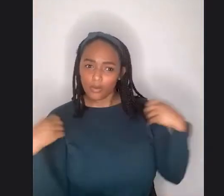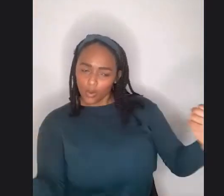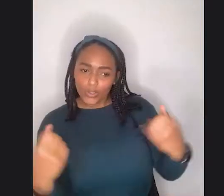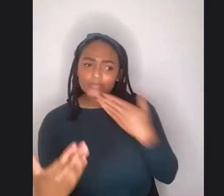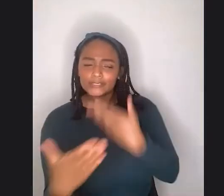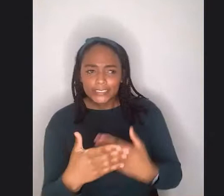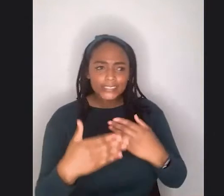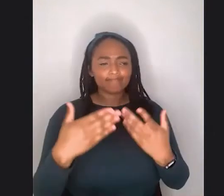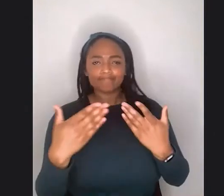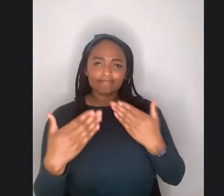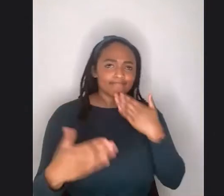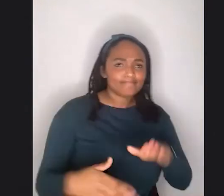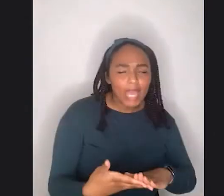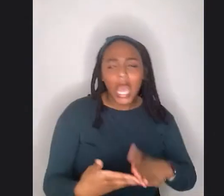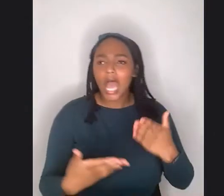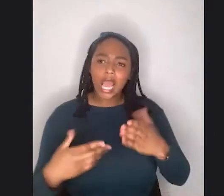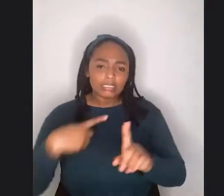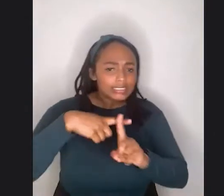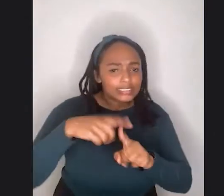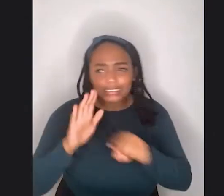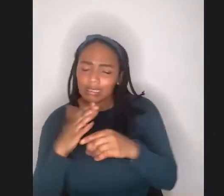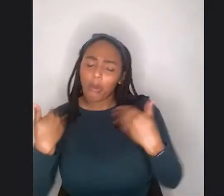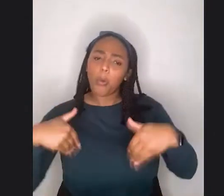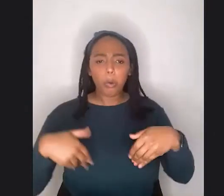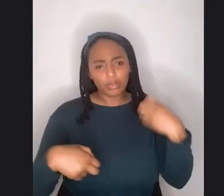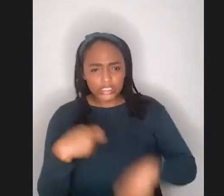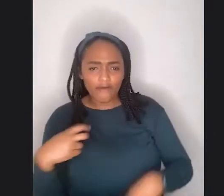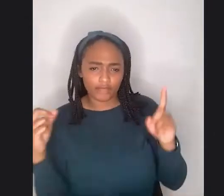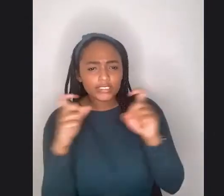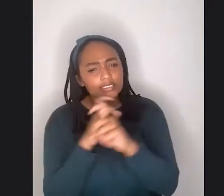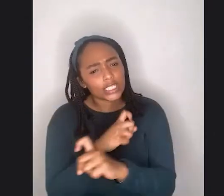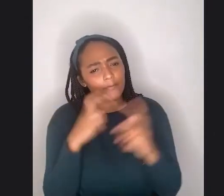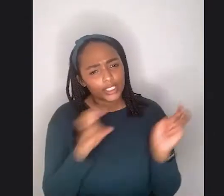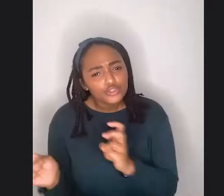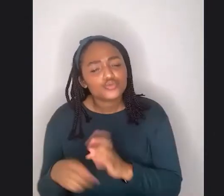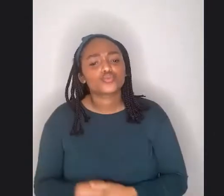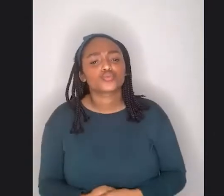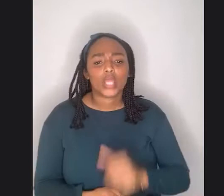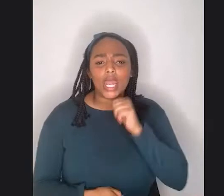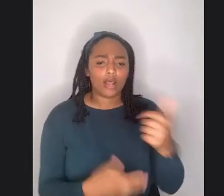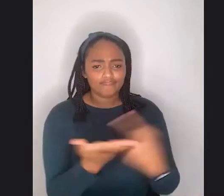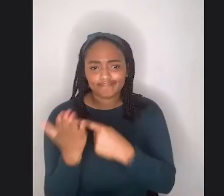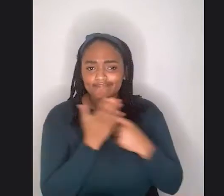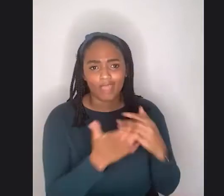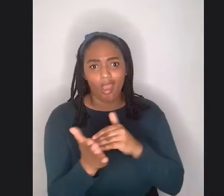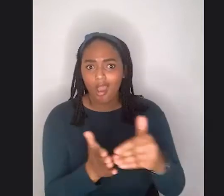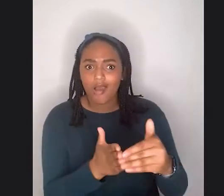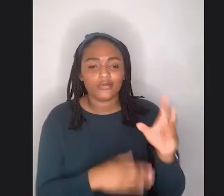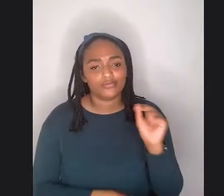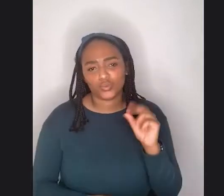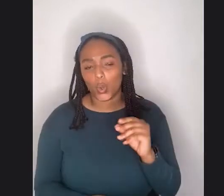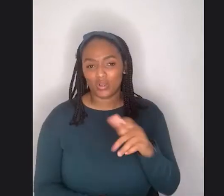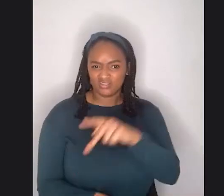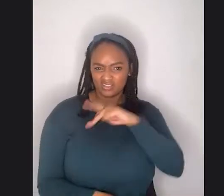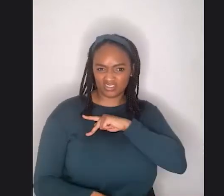that definitely is courage. And I, um, I don't talk about it all the time because I feel like, you know, it's a personal feat, I guess.